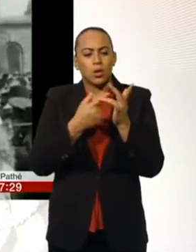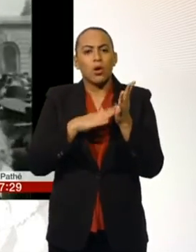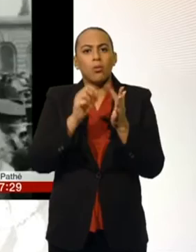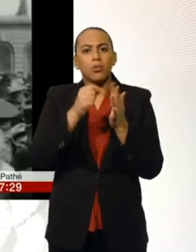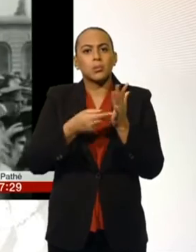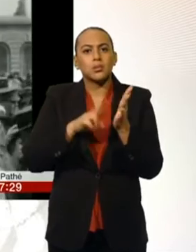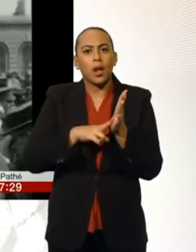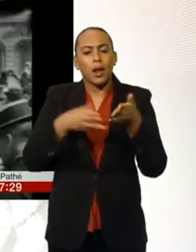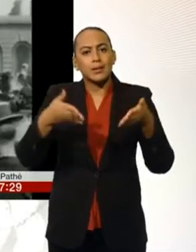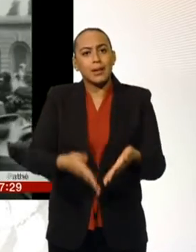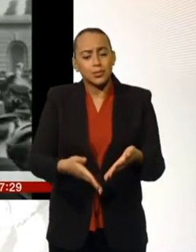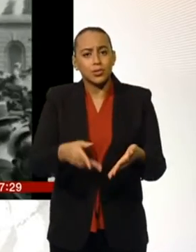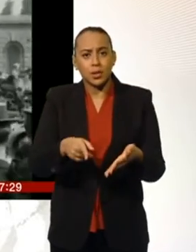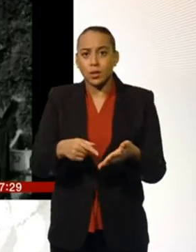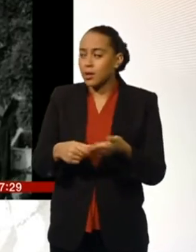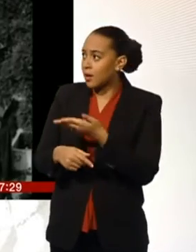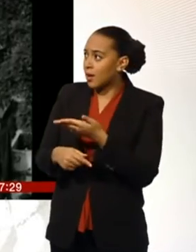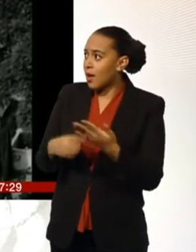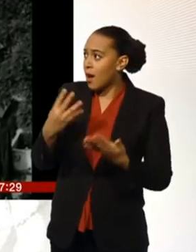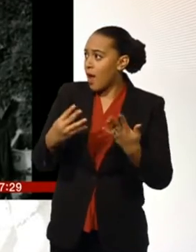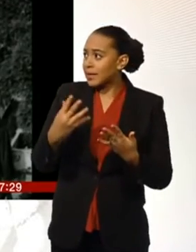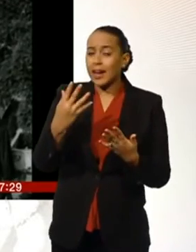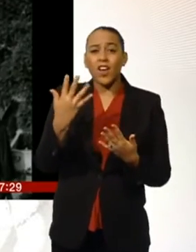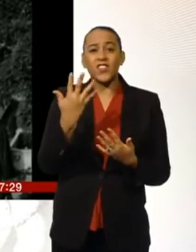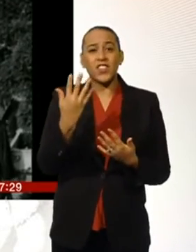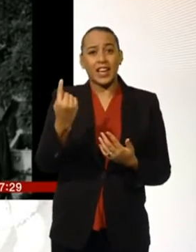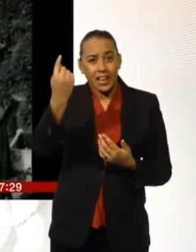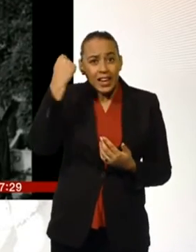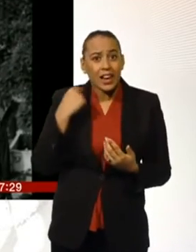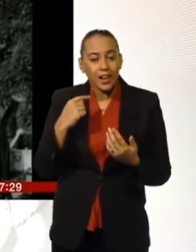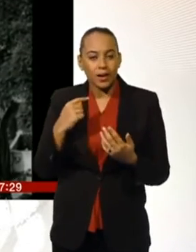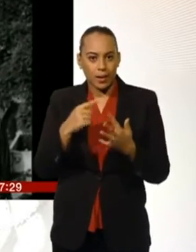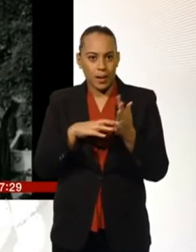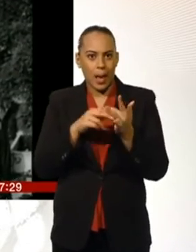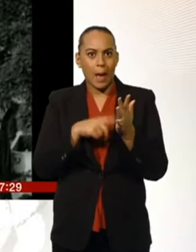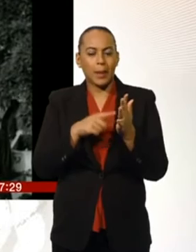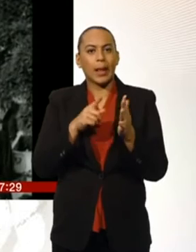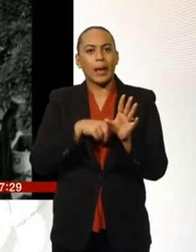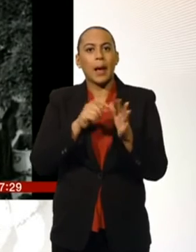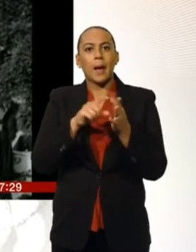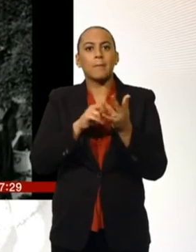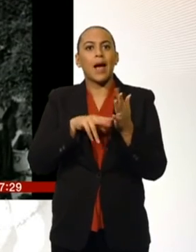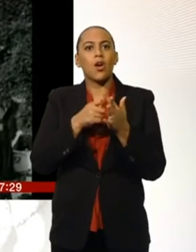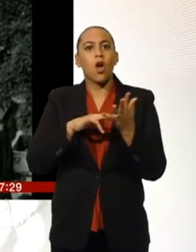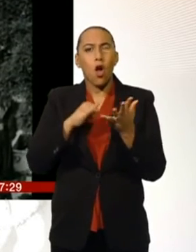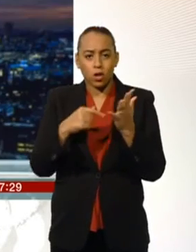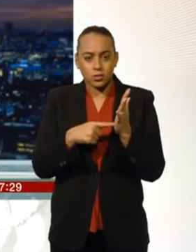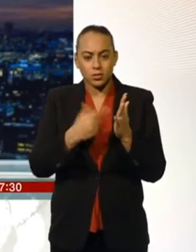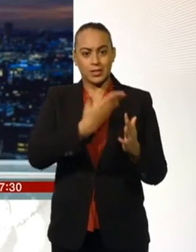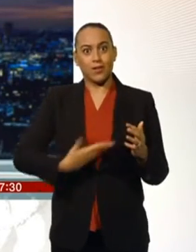These pictures are from 1915. The suffragette Emily in Pankhurst is among more than 200,000 people buried there.